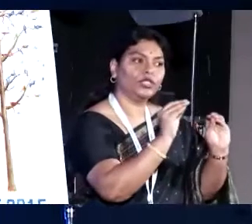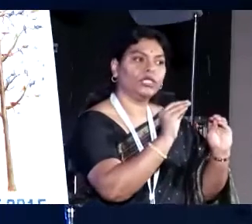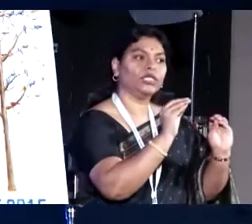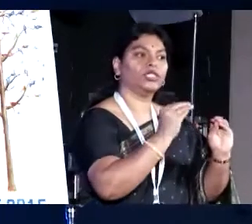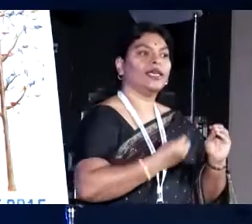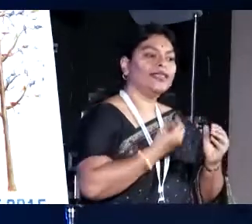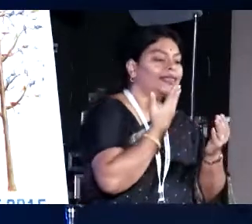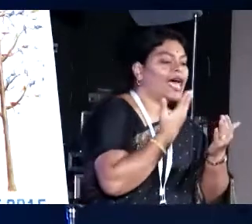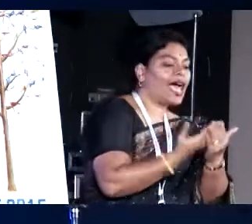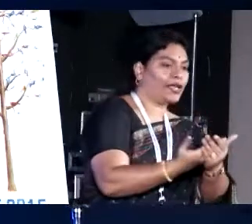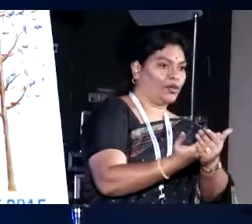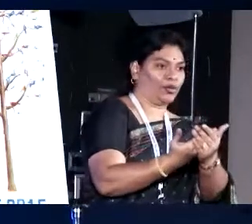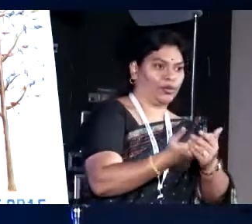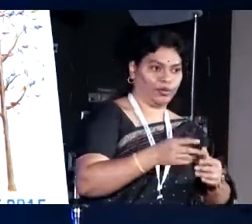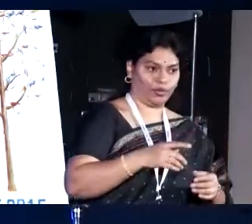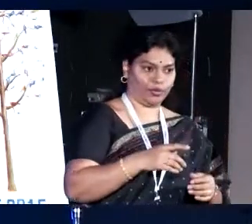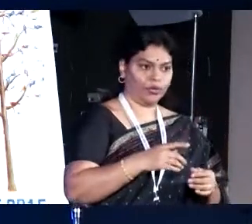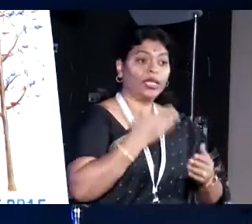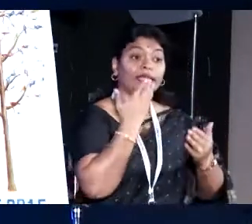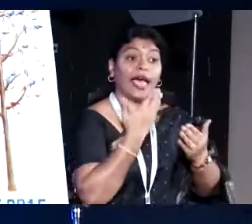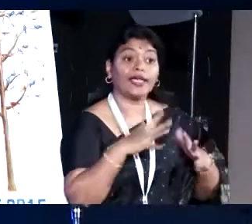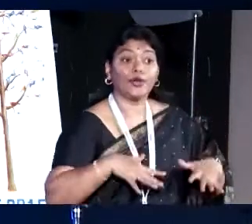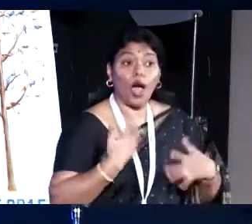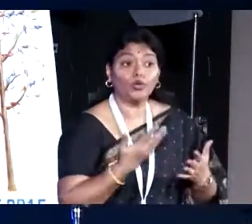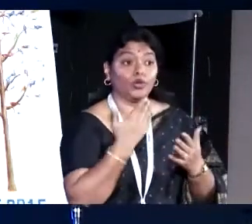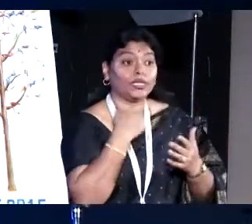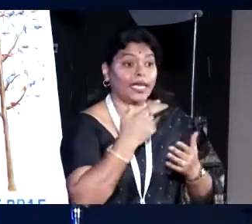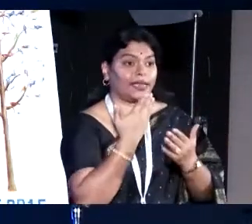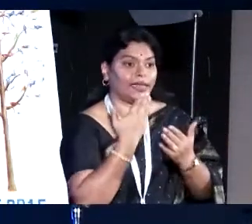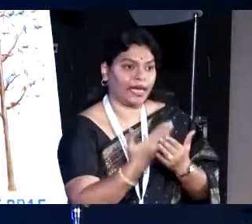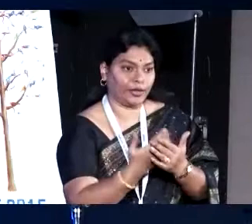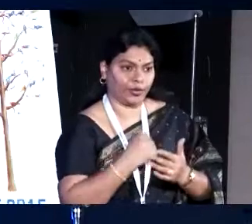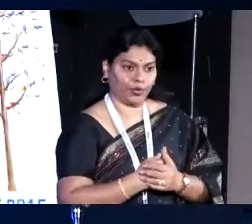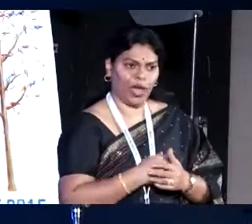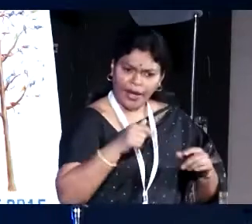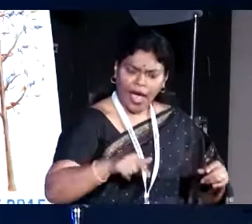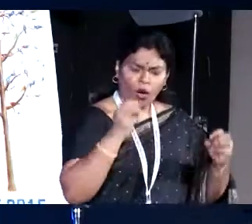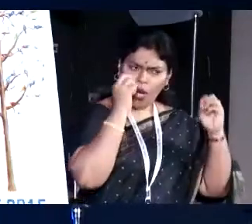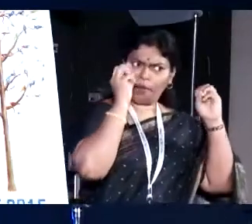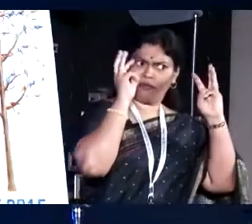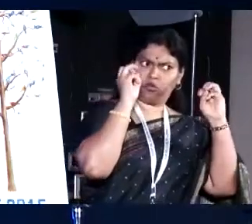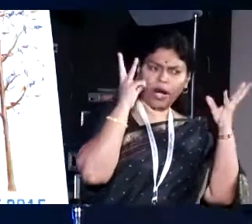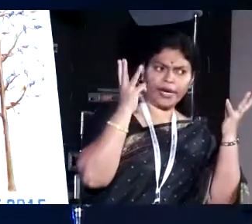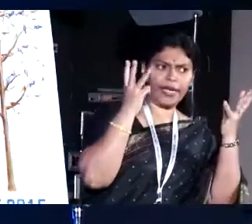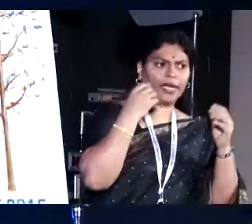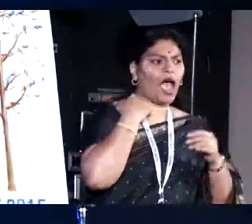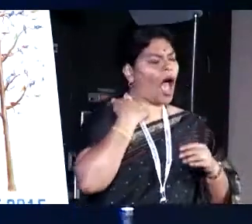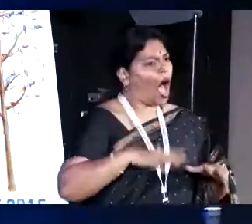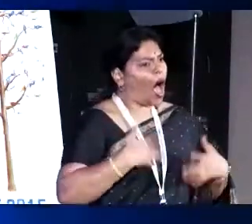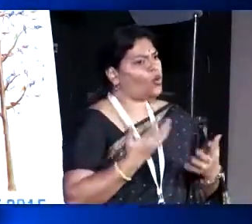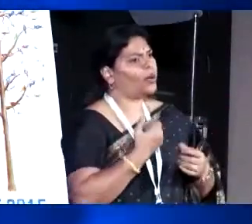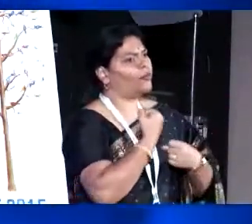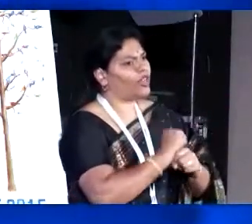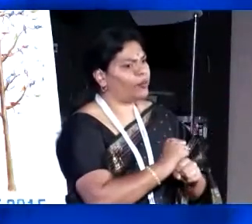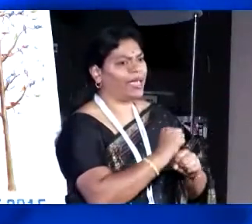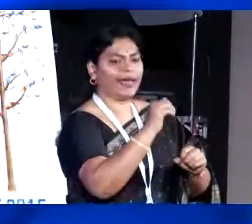part. That even if you are taking, how do you say thank you and all that. So, I am really wondering, how come we have made kids